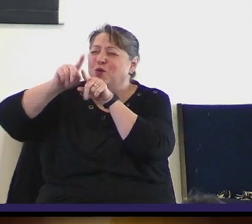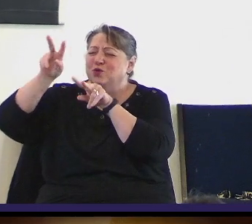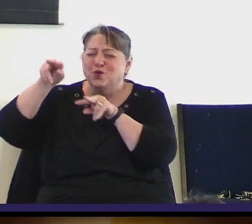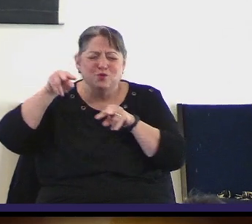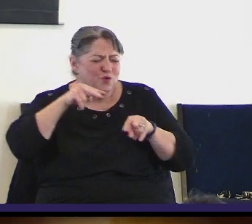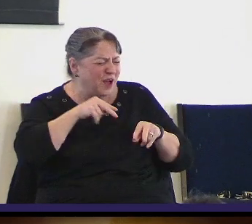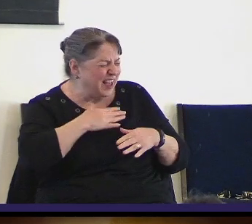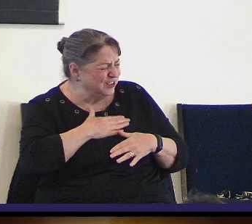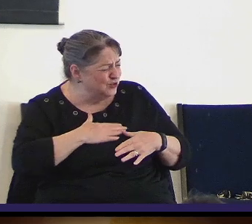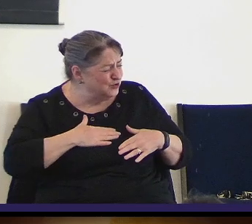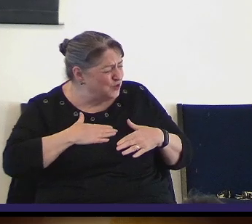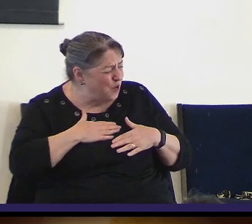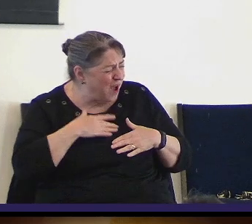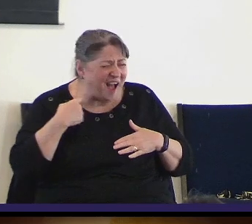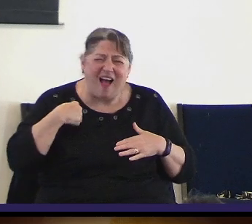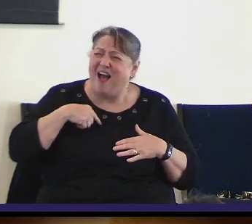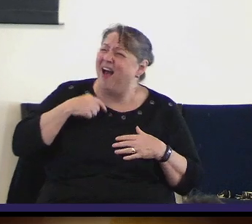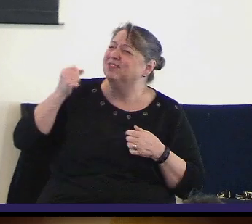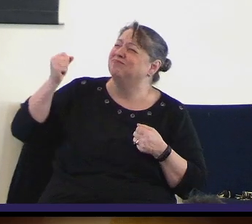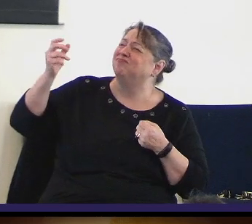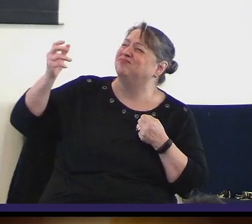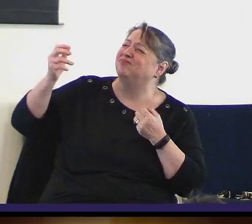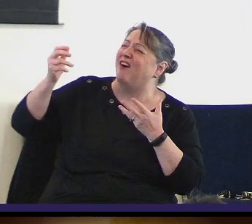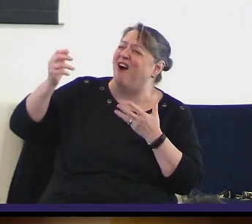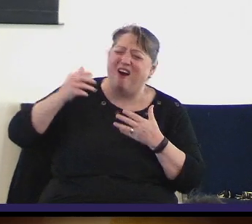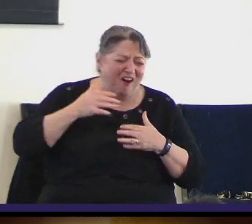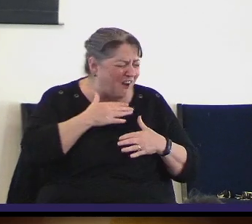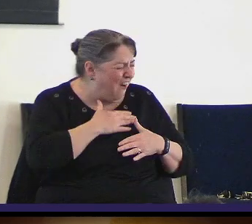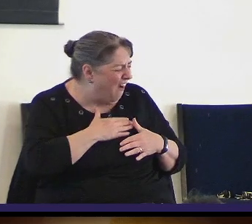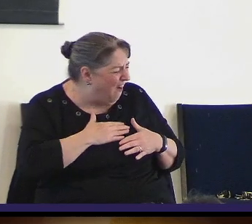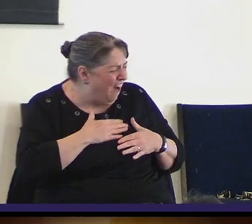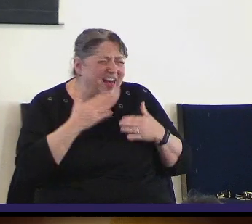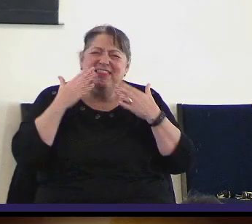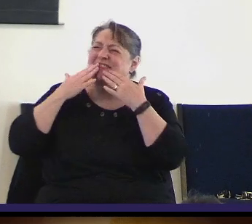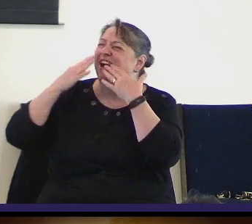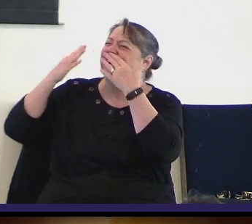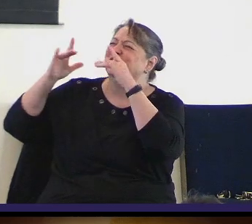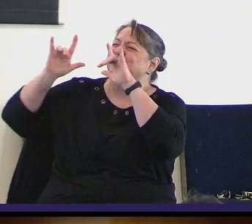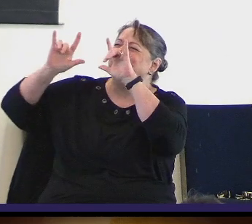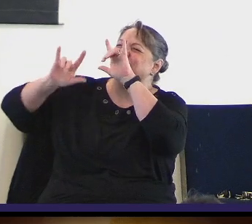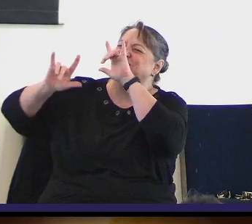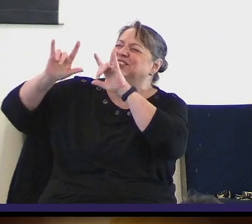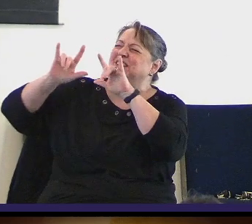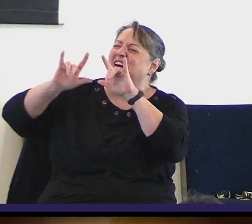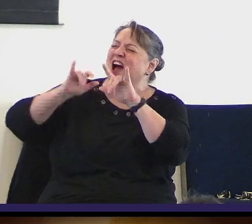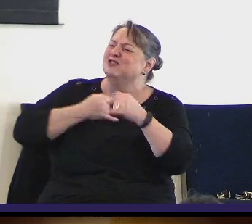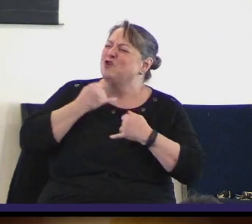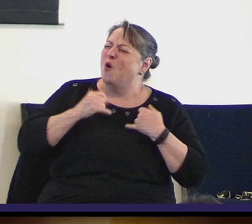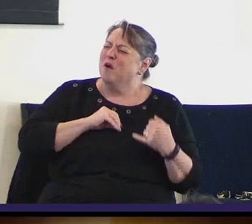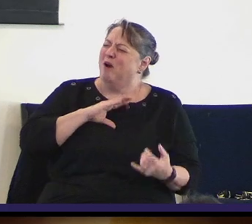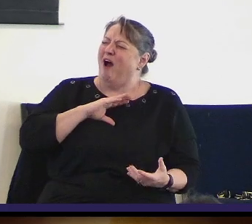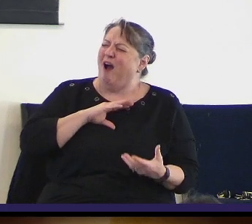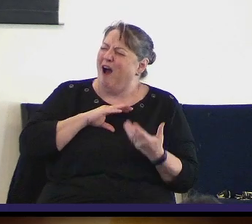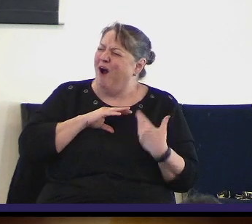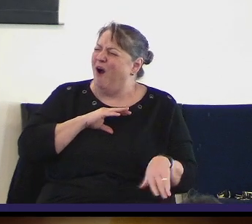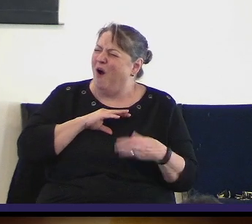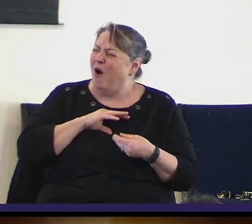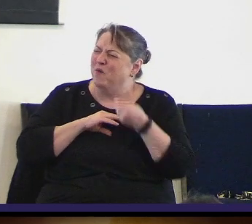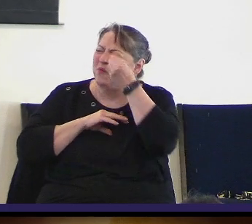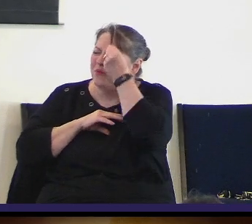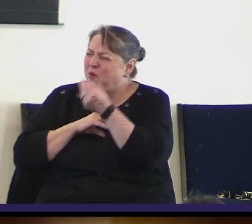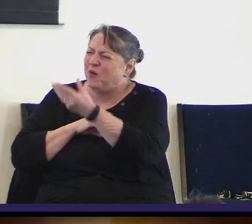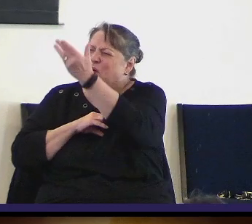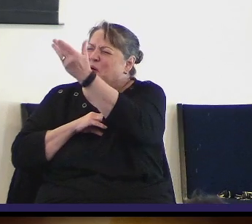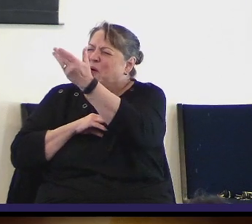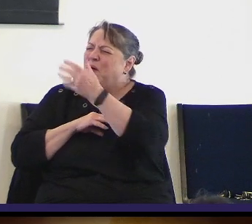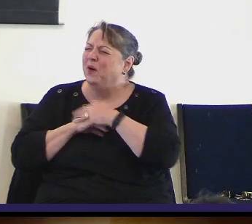And we just felt such joy as we sang, as we worshiped you this morning. And so, God, I pray that we will continue to feel that